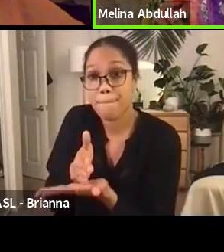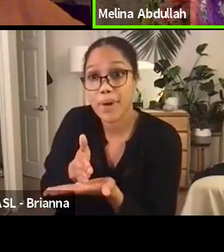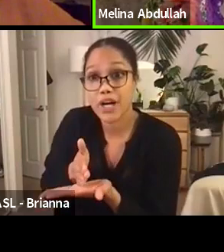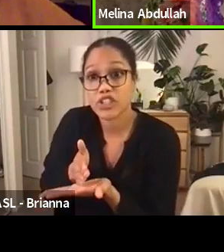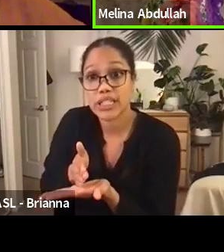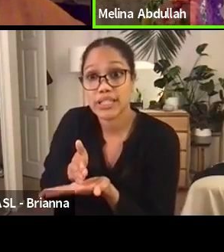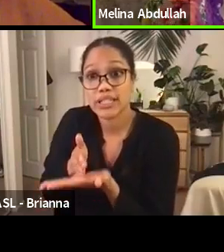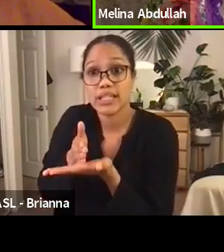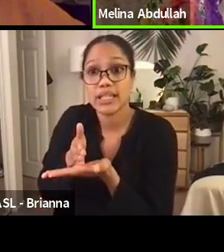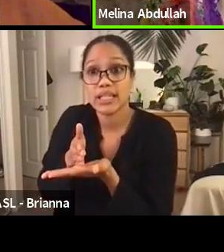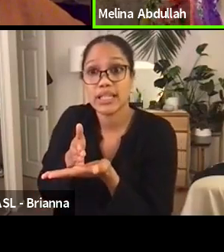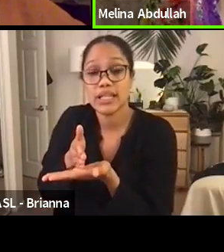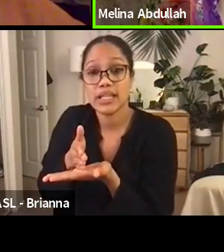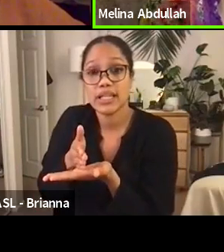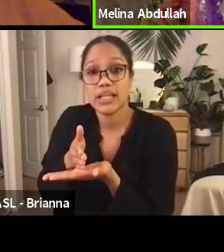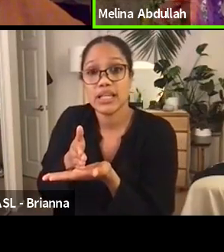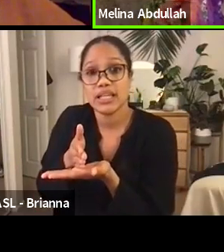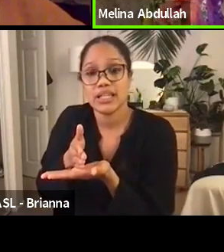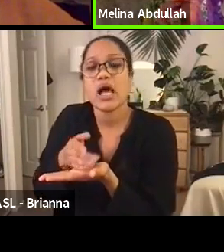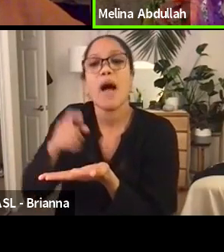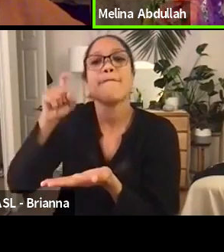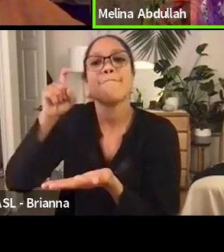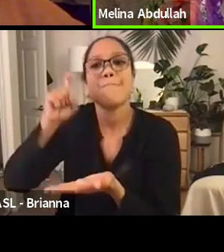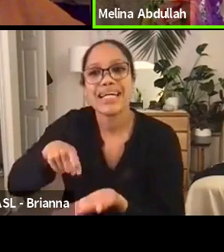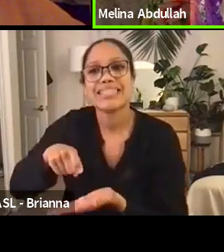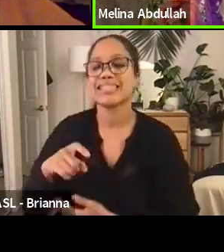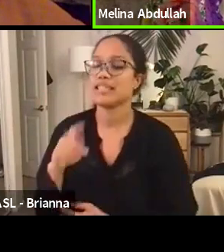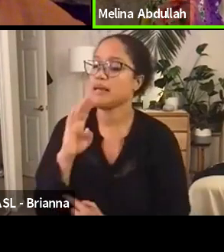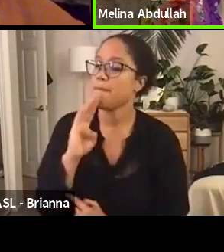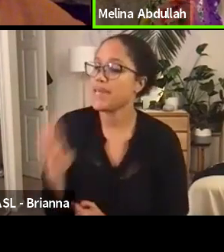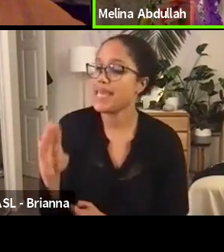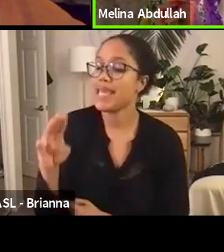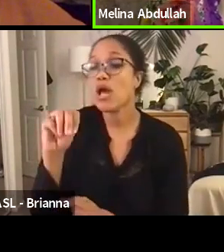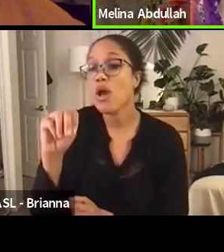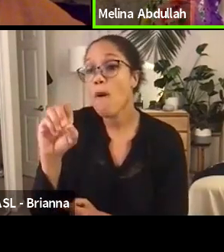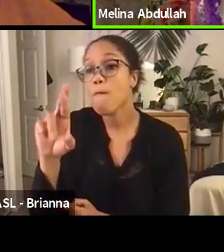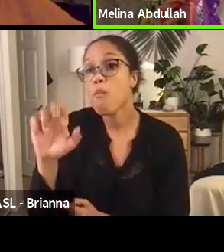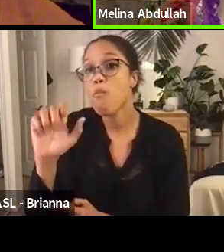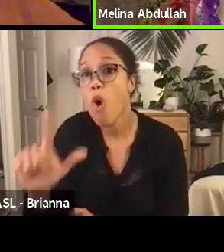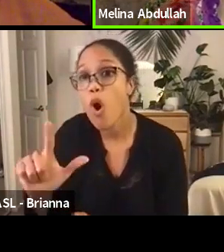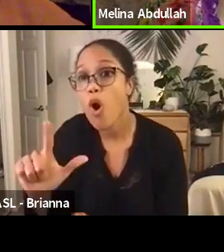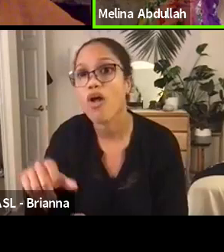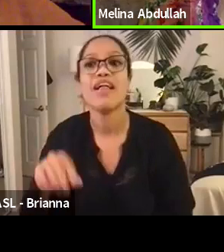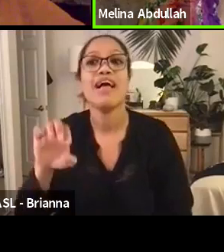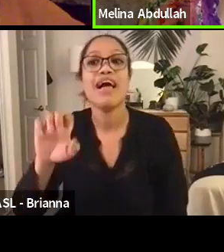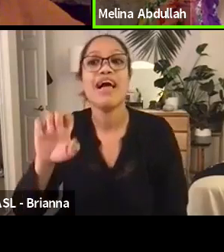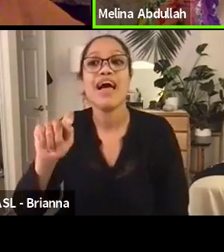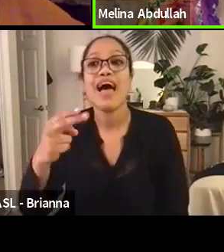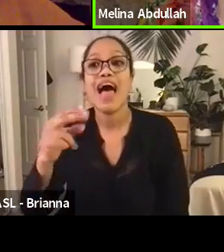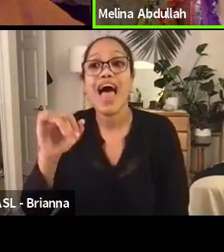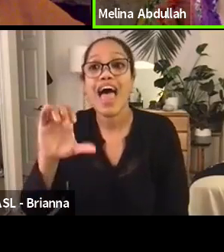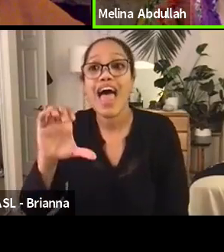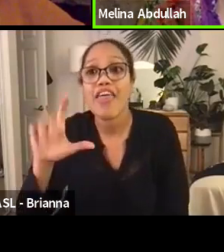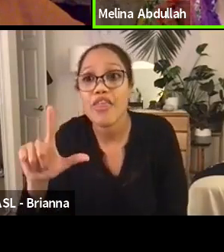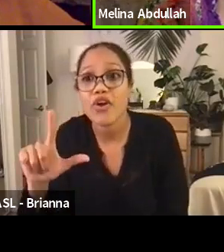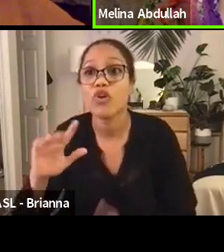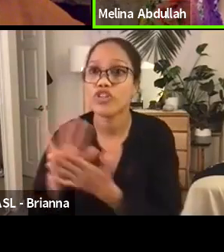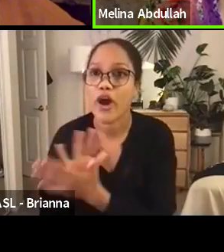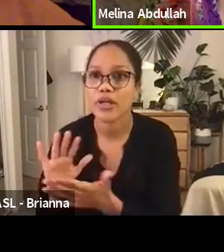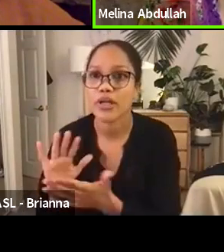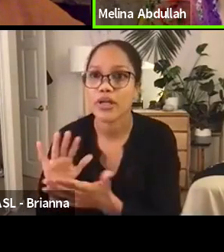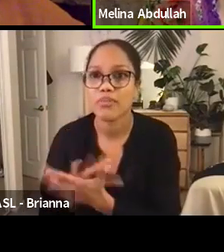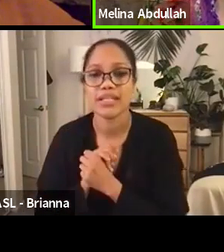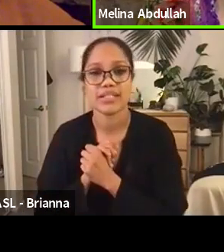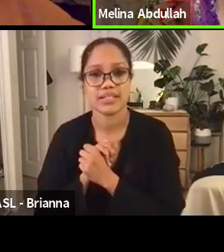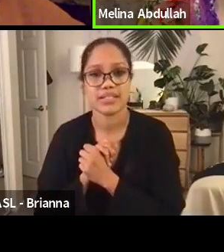moral and ethical documents, right? That budgets are, I loved what you said, that we have billions